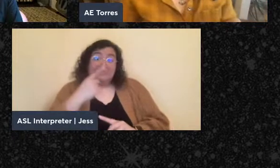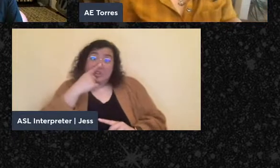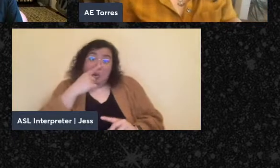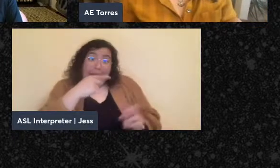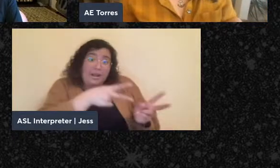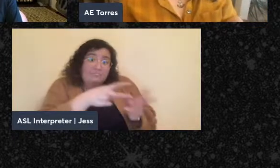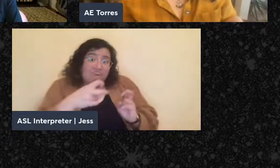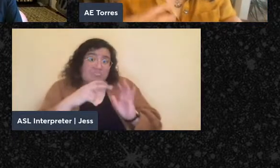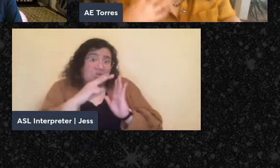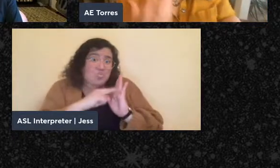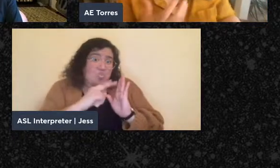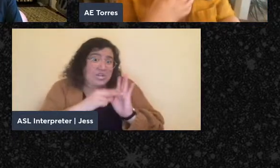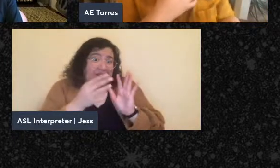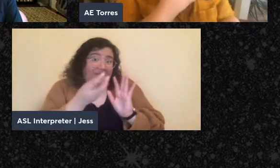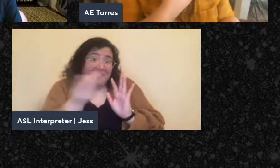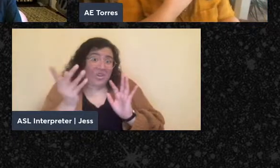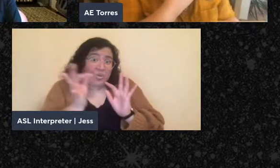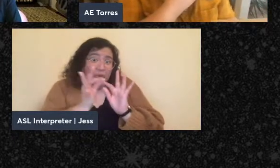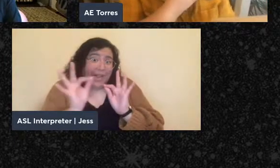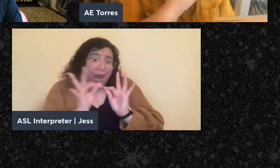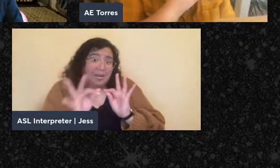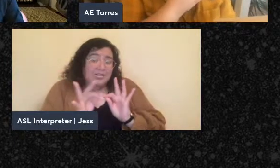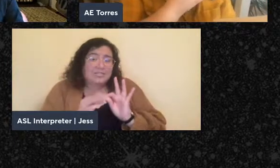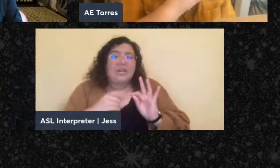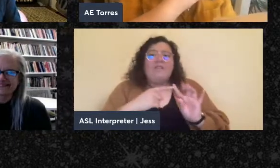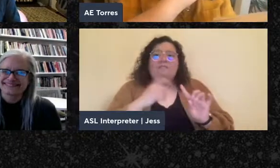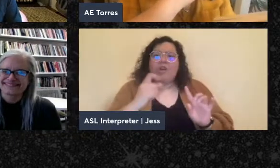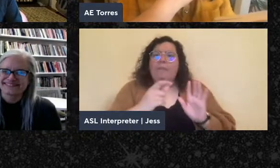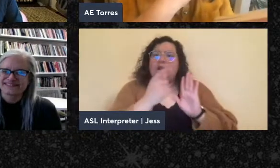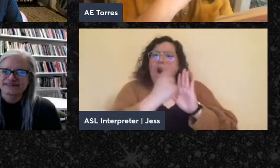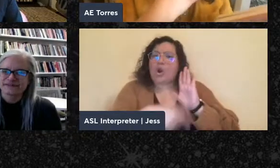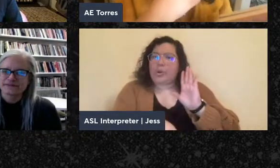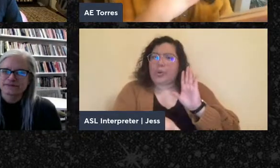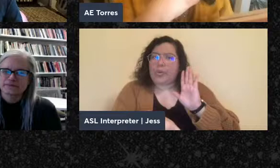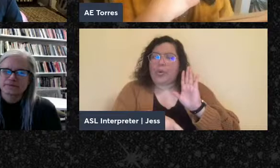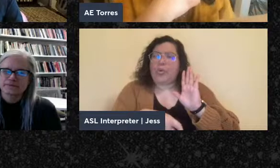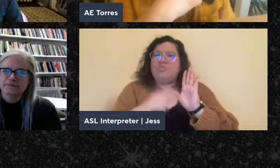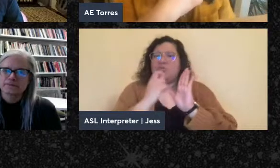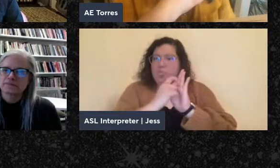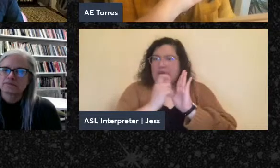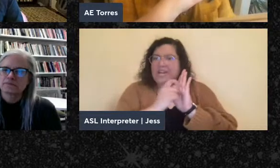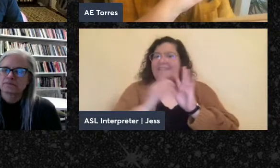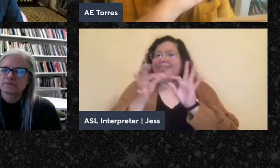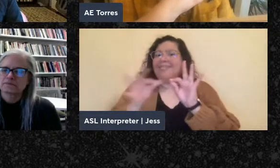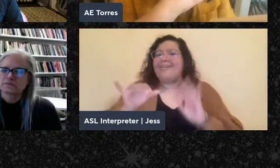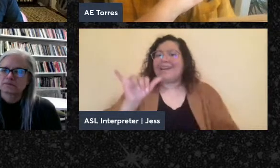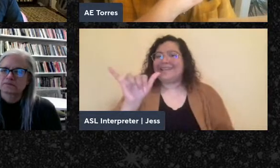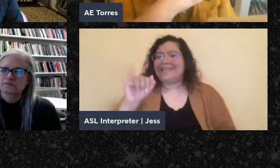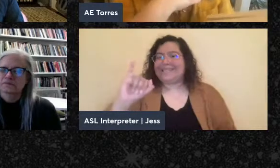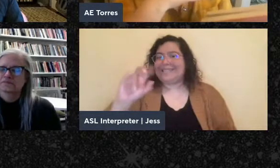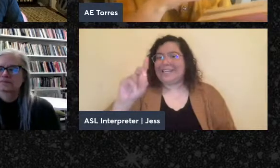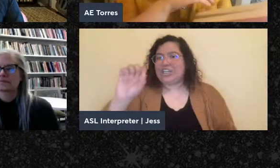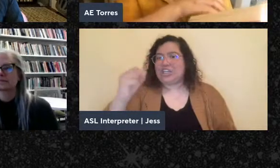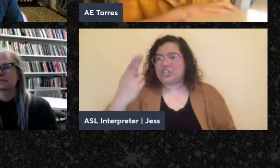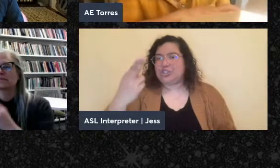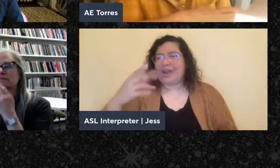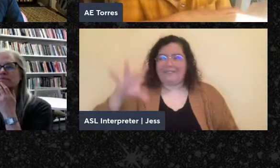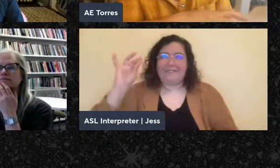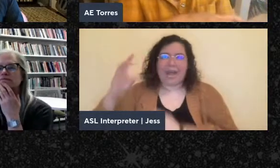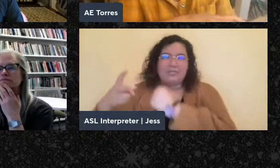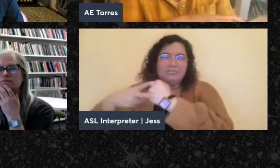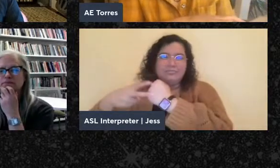lines. So this was from an article written in Yiddish that I found in an archive. And